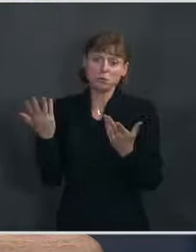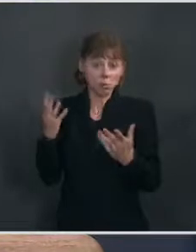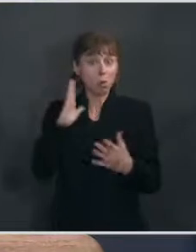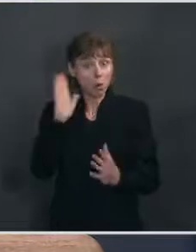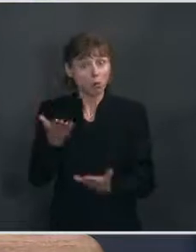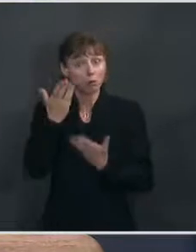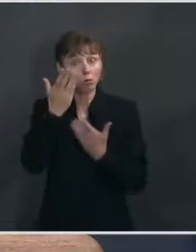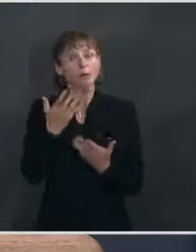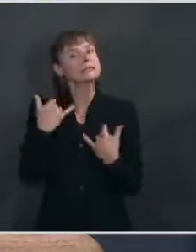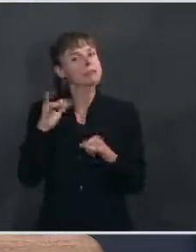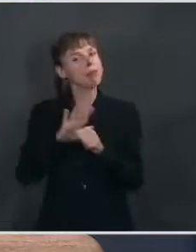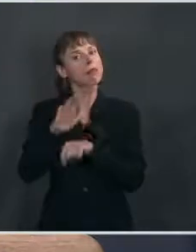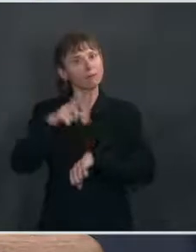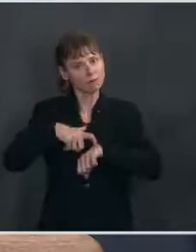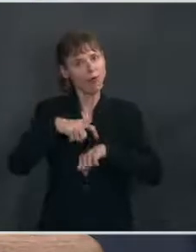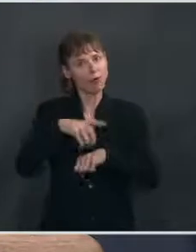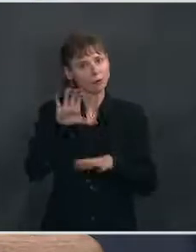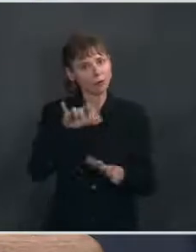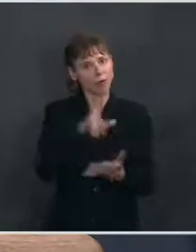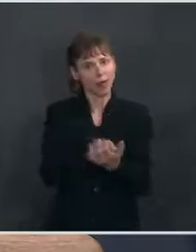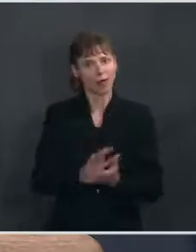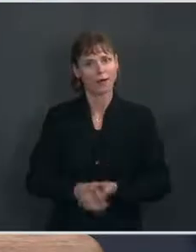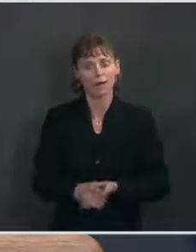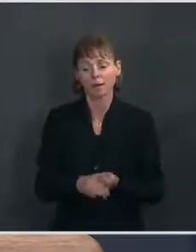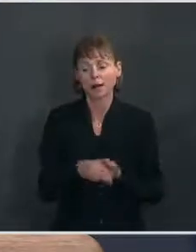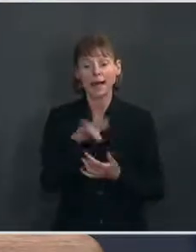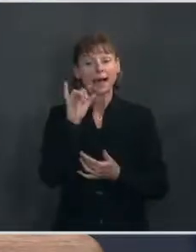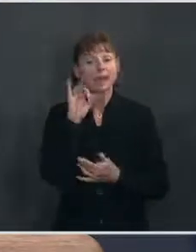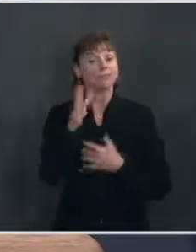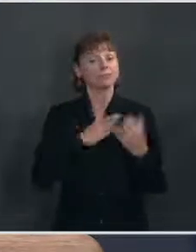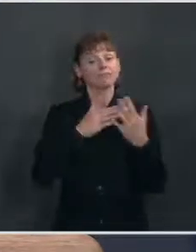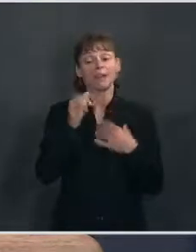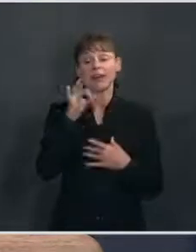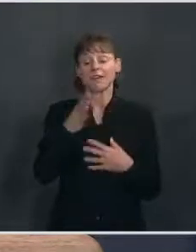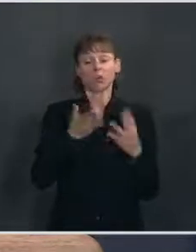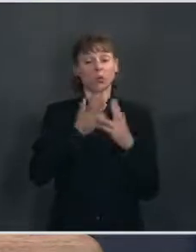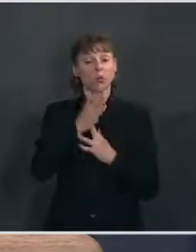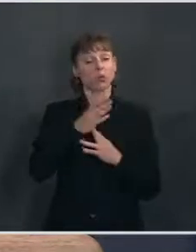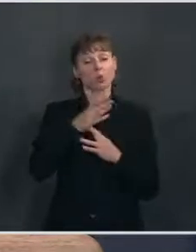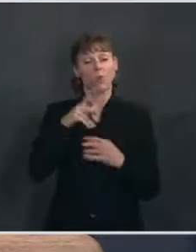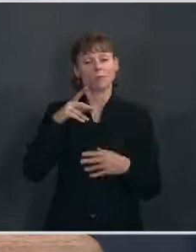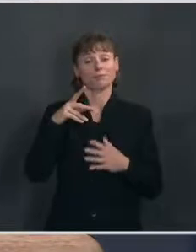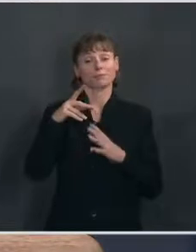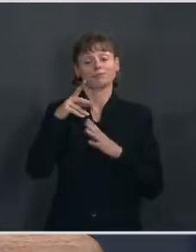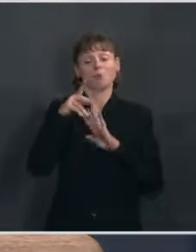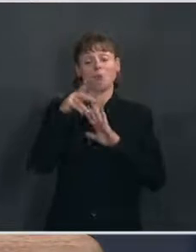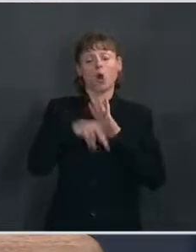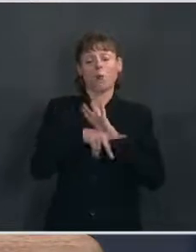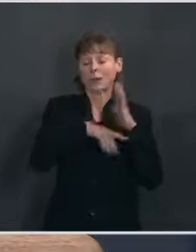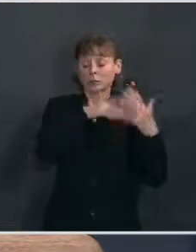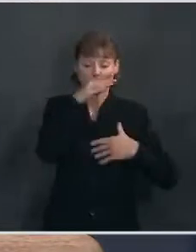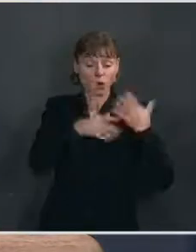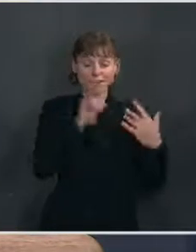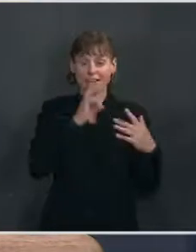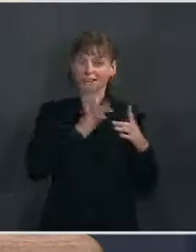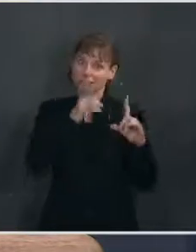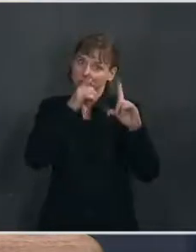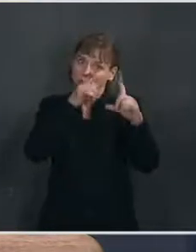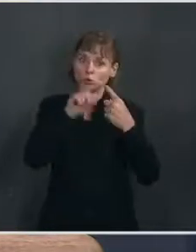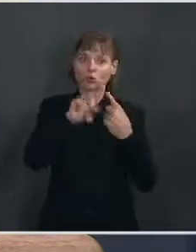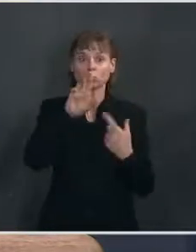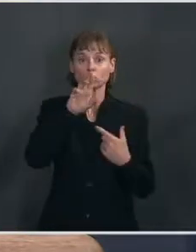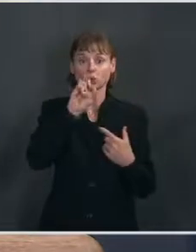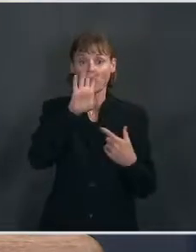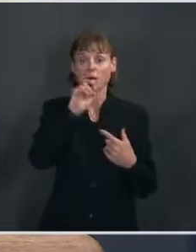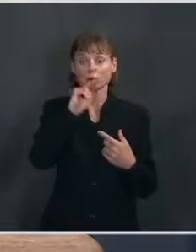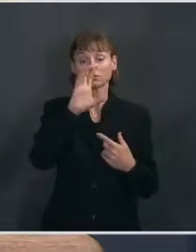to do exactly that. And even if, through the parliamentary process that the Congress will decide, it moves toward reconciliation, Republicans can